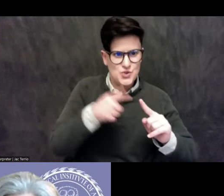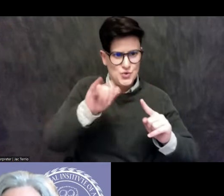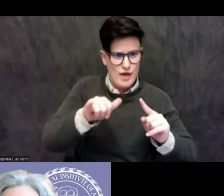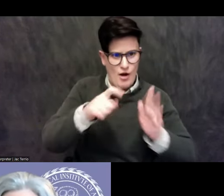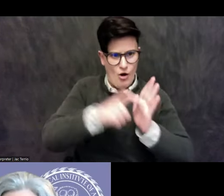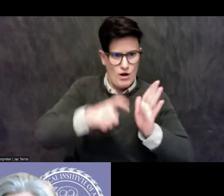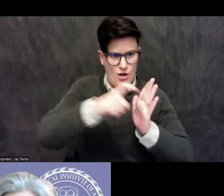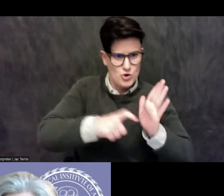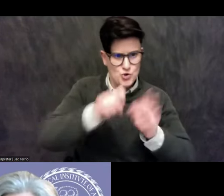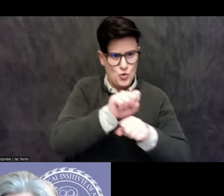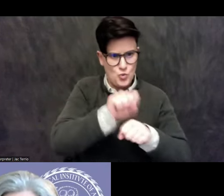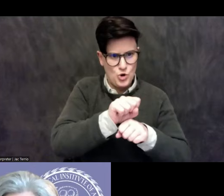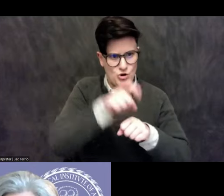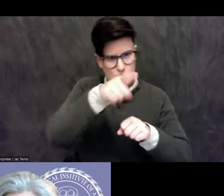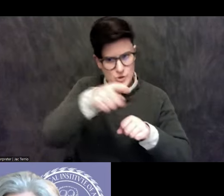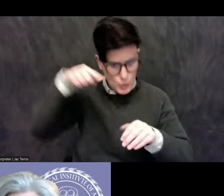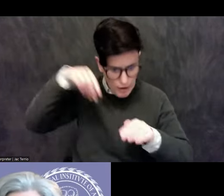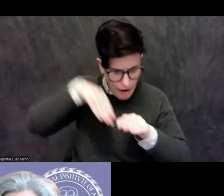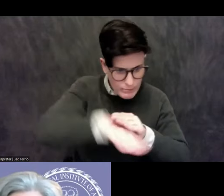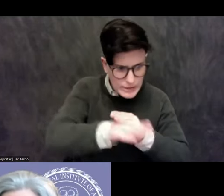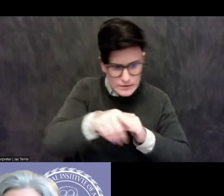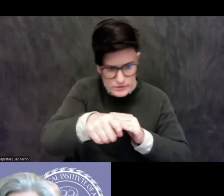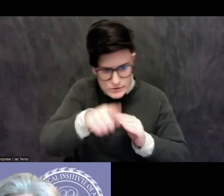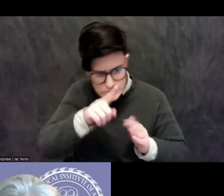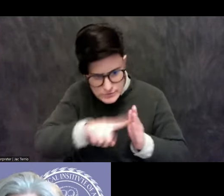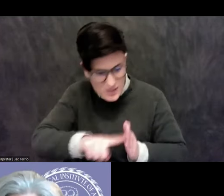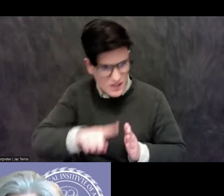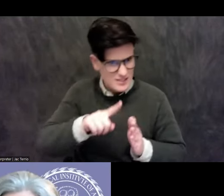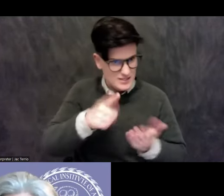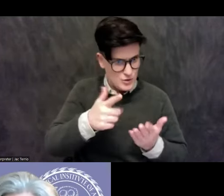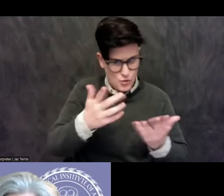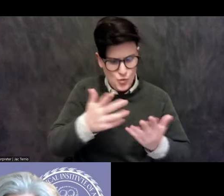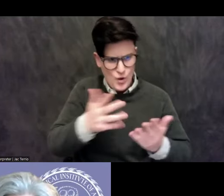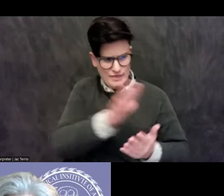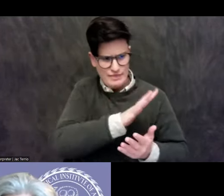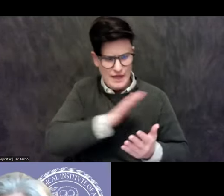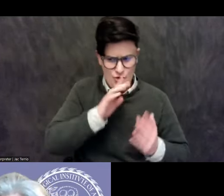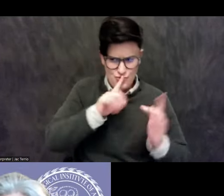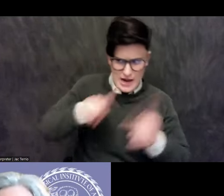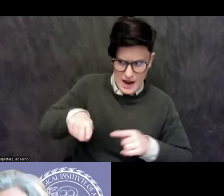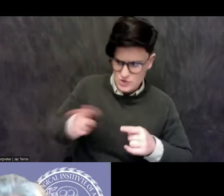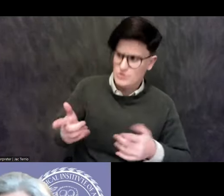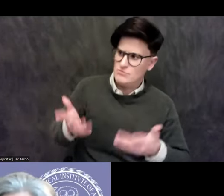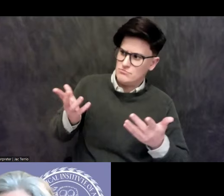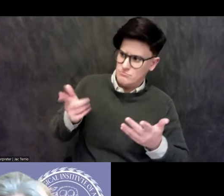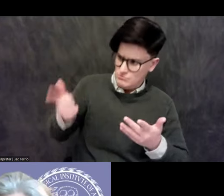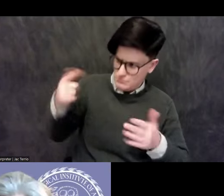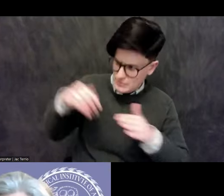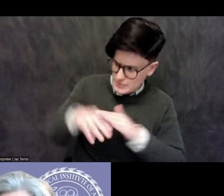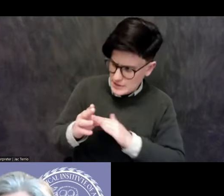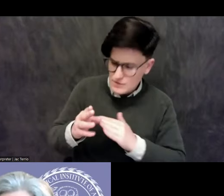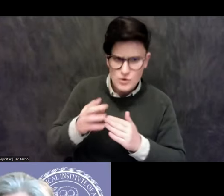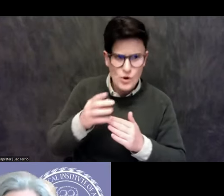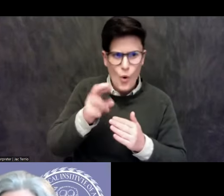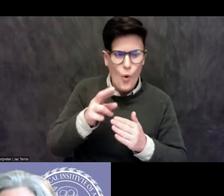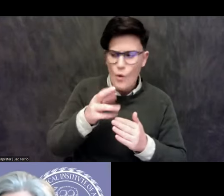doing. To what degree are, you know, what's the reaction to the changing history,